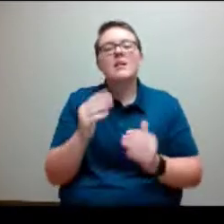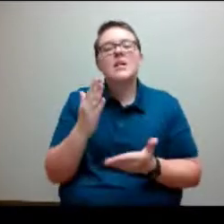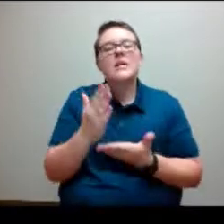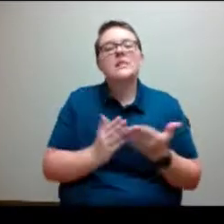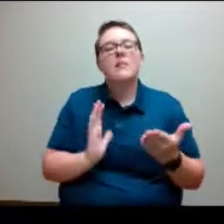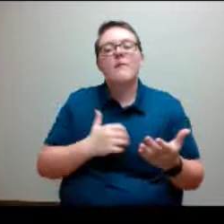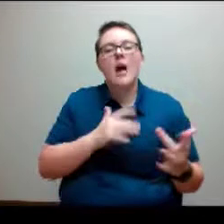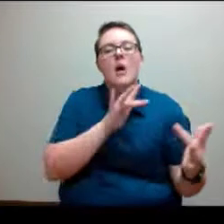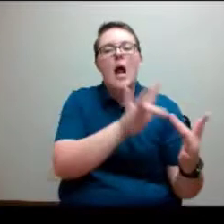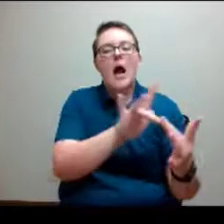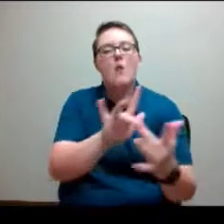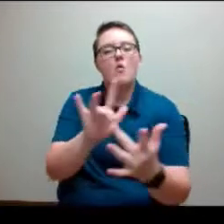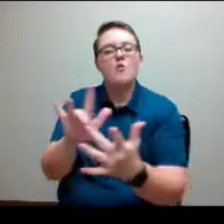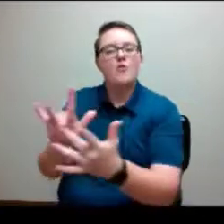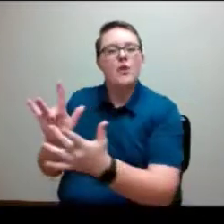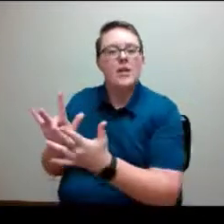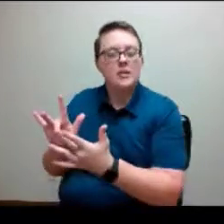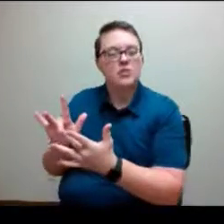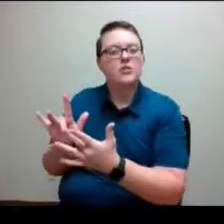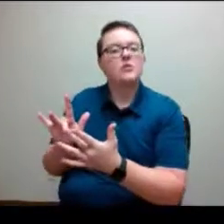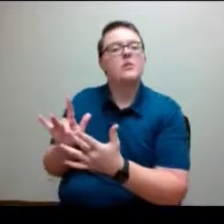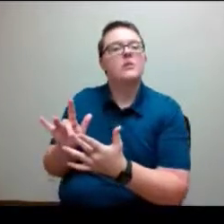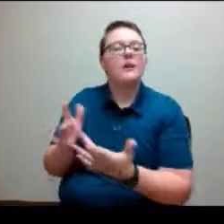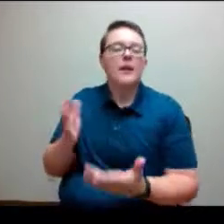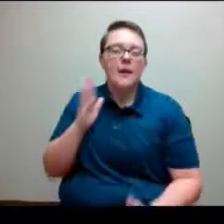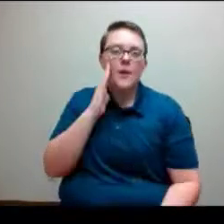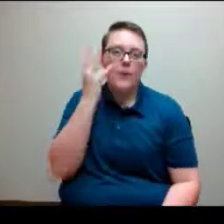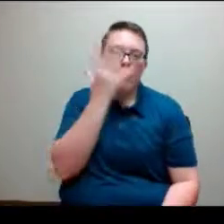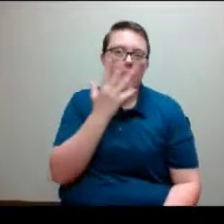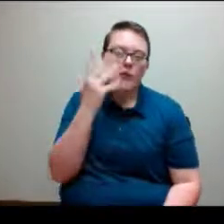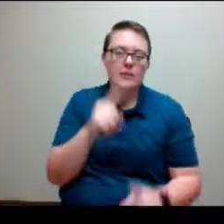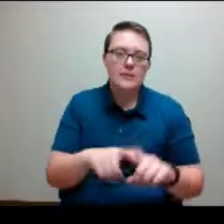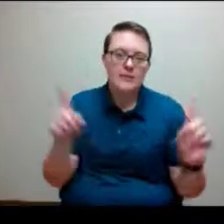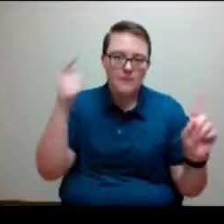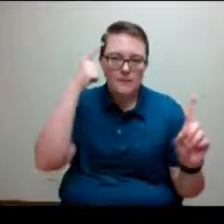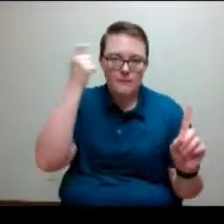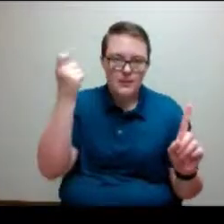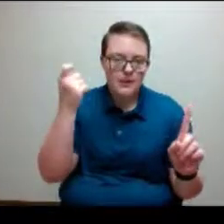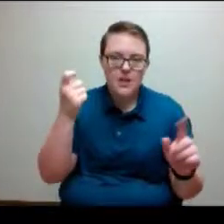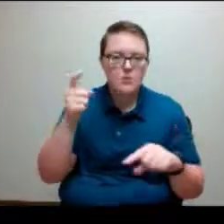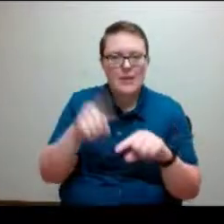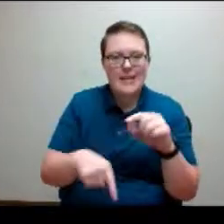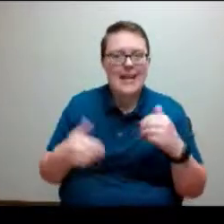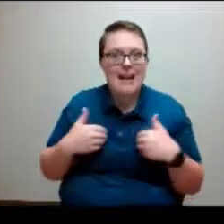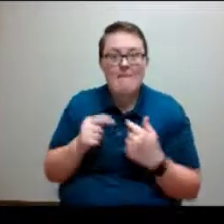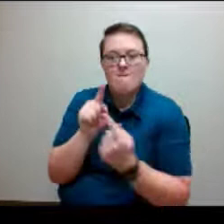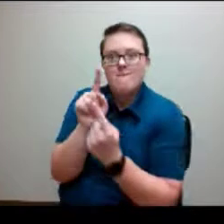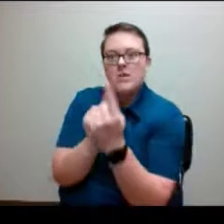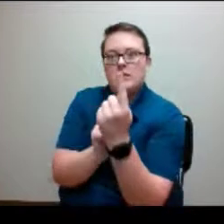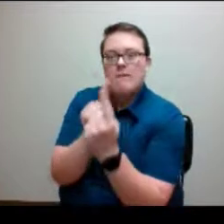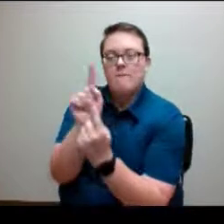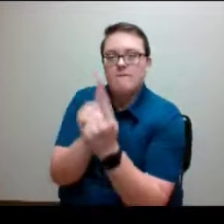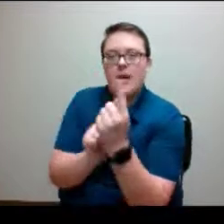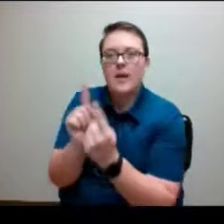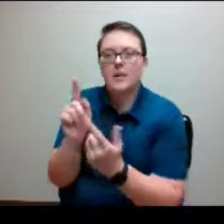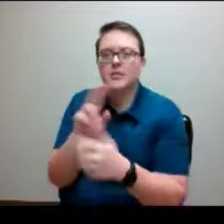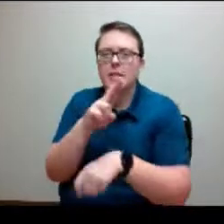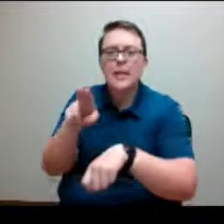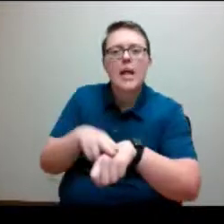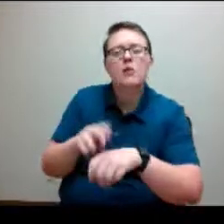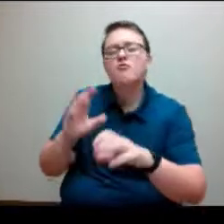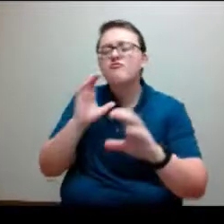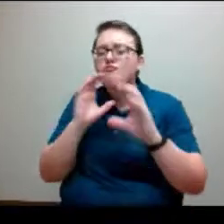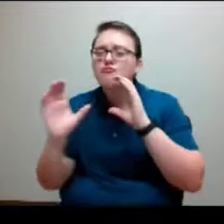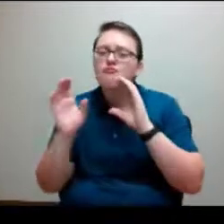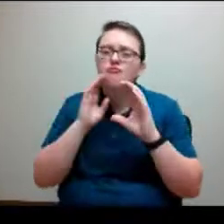are also going to look a little different given the virtual context because we're not able to have some of those face-to-face, you know, organic conversations like we